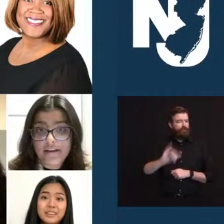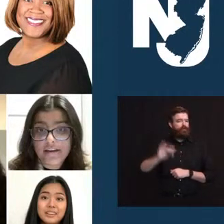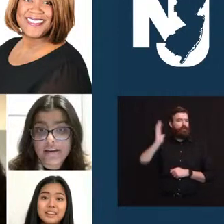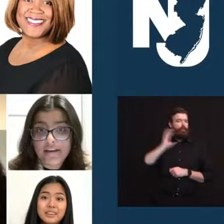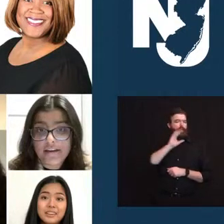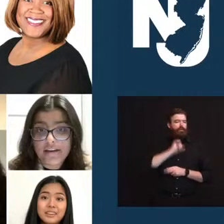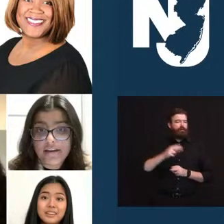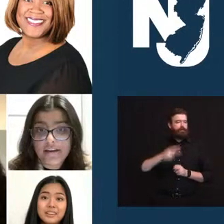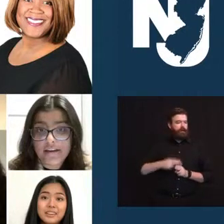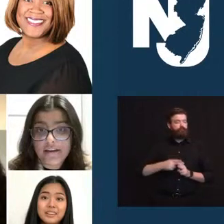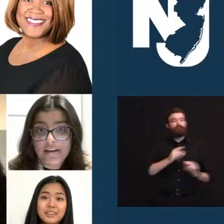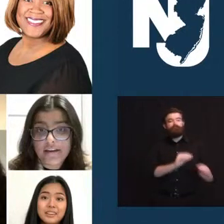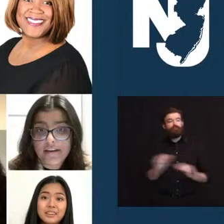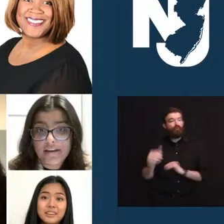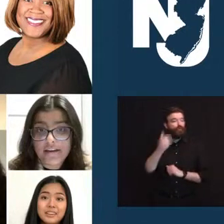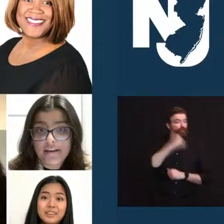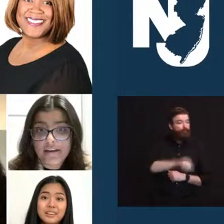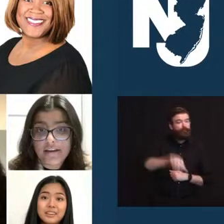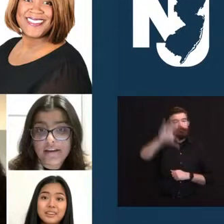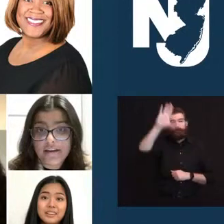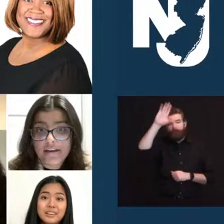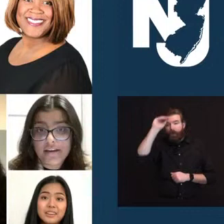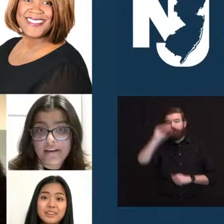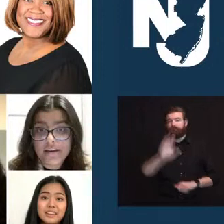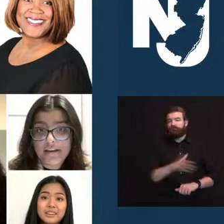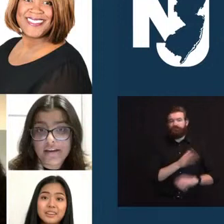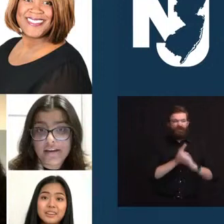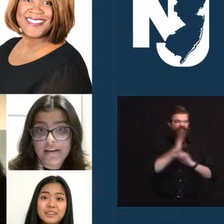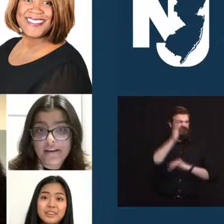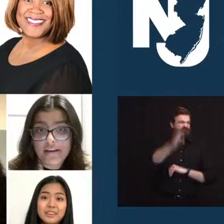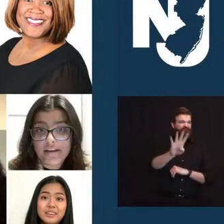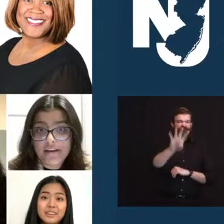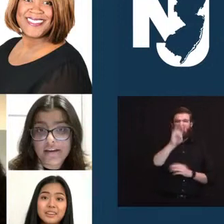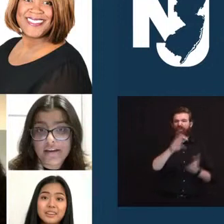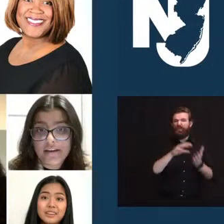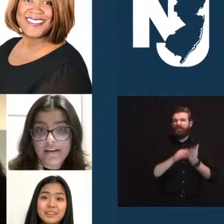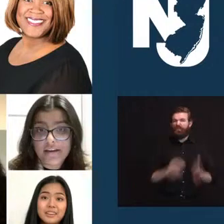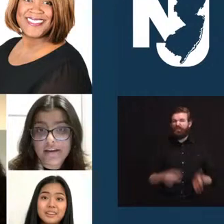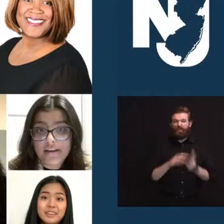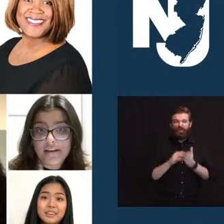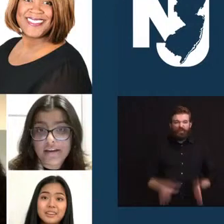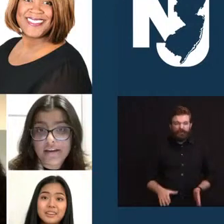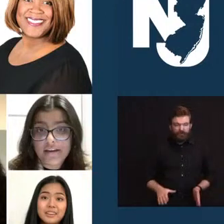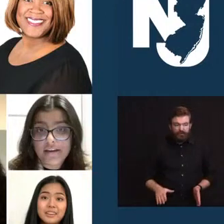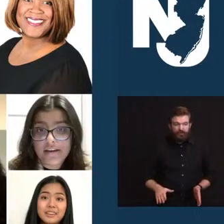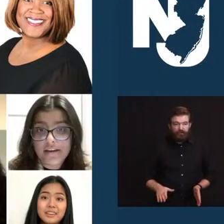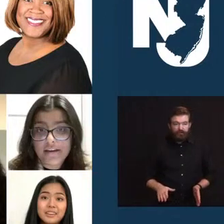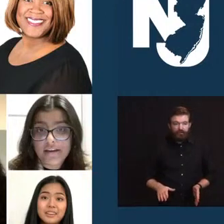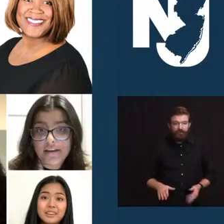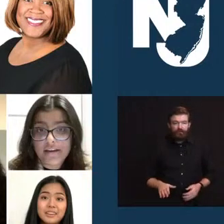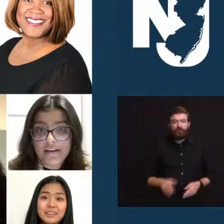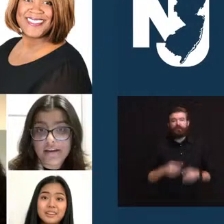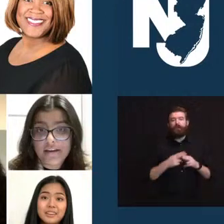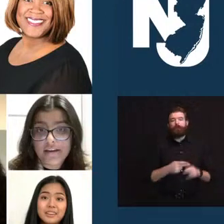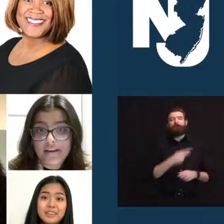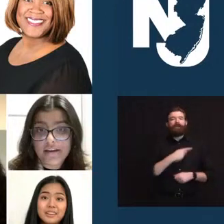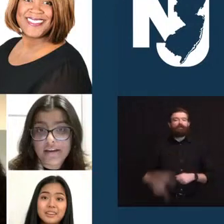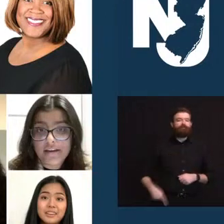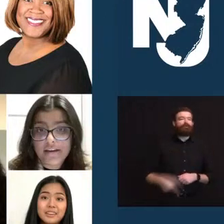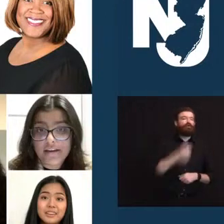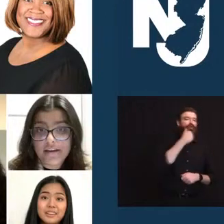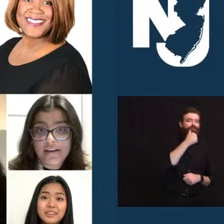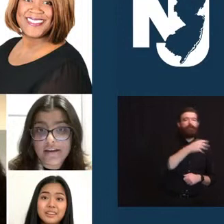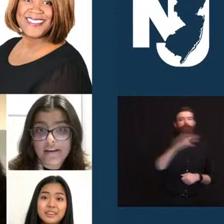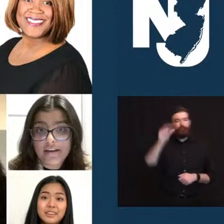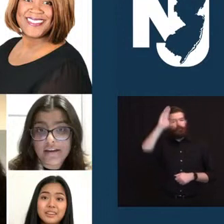serves upwards of 400 students through Princeton Girl Choir and Princeton Boy Choir, along with other music education